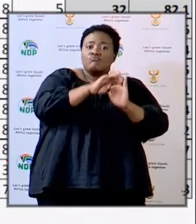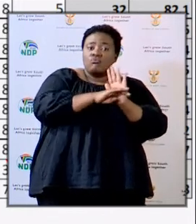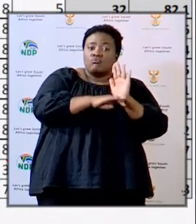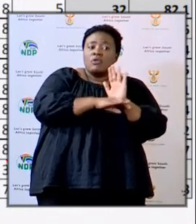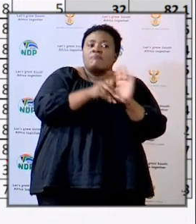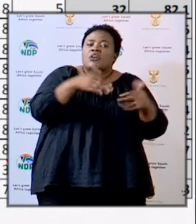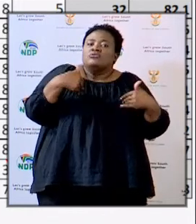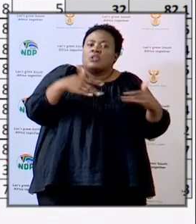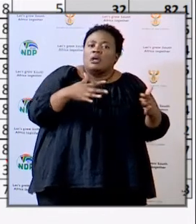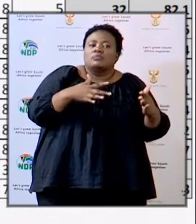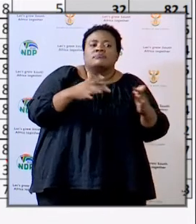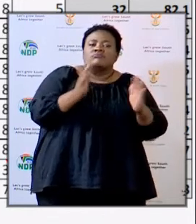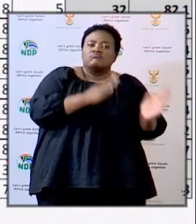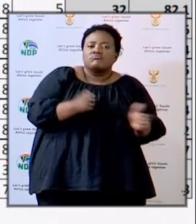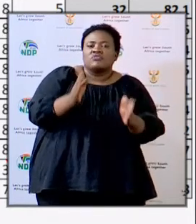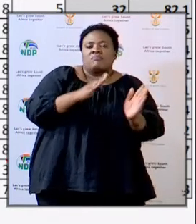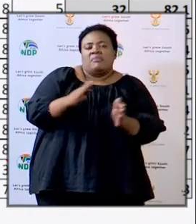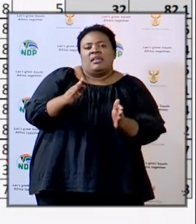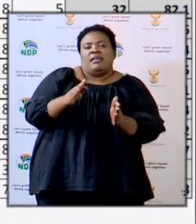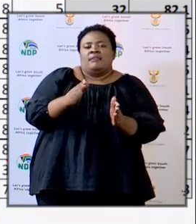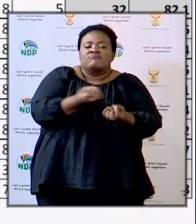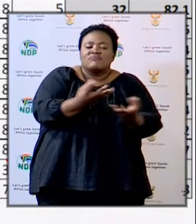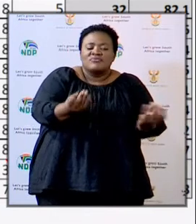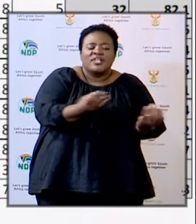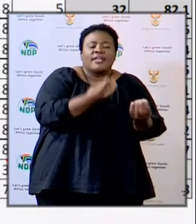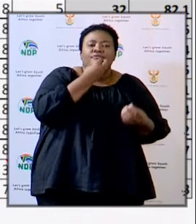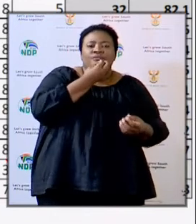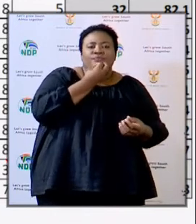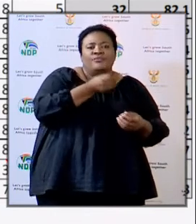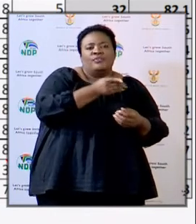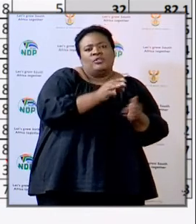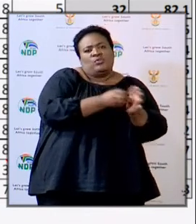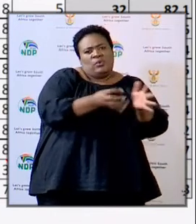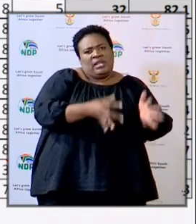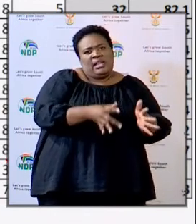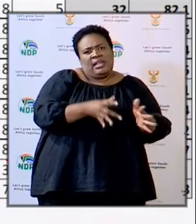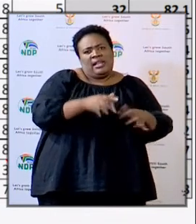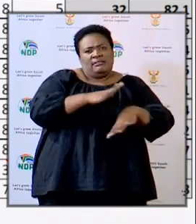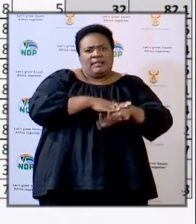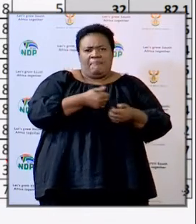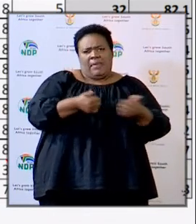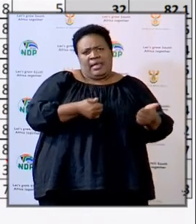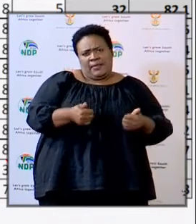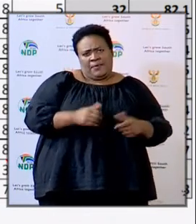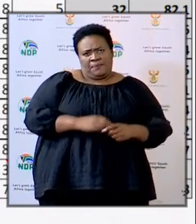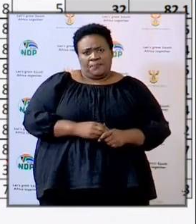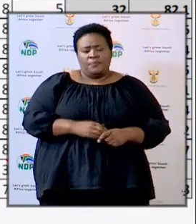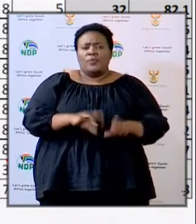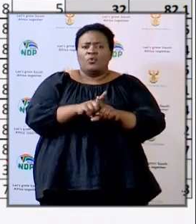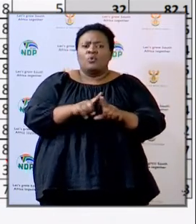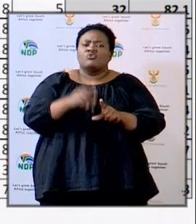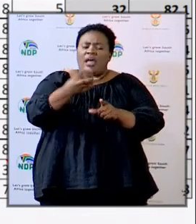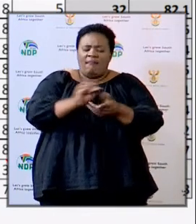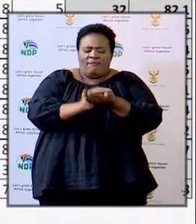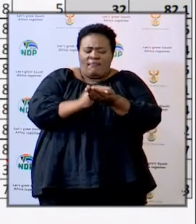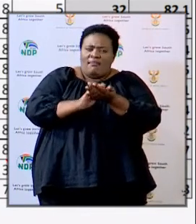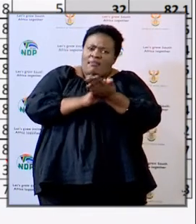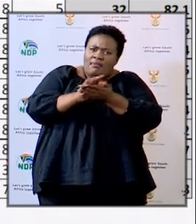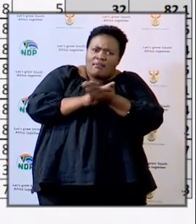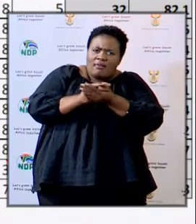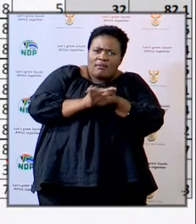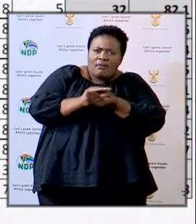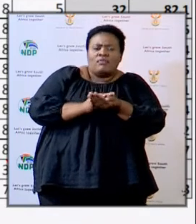starting to prepare to feed the learners when they come back, and they had the necessary, you know, washing soap.